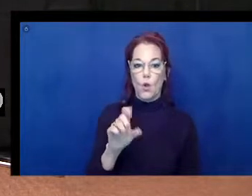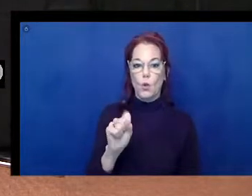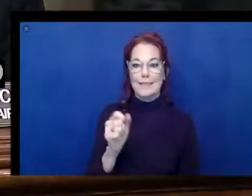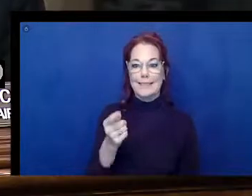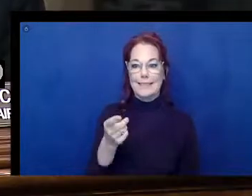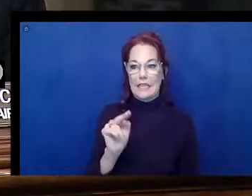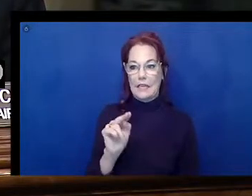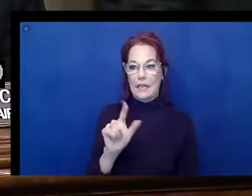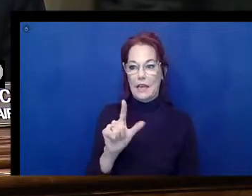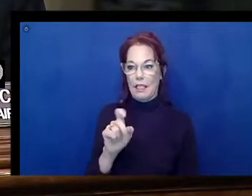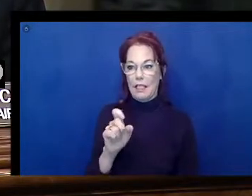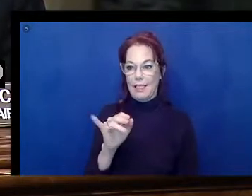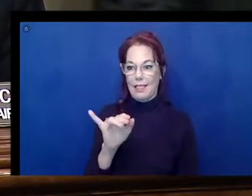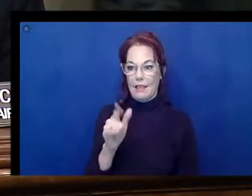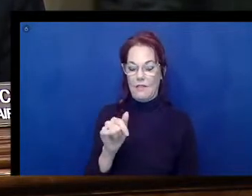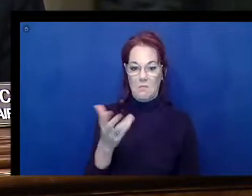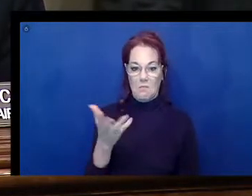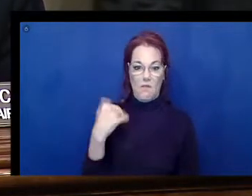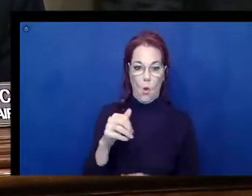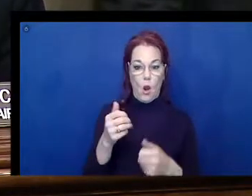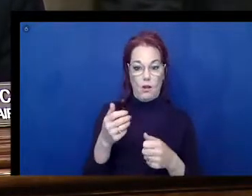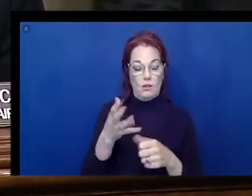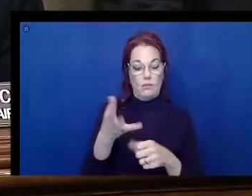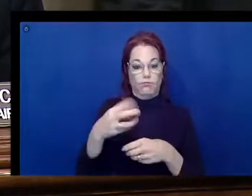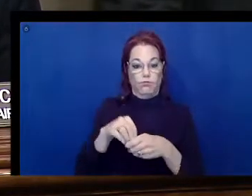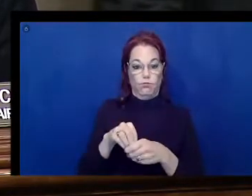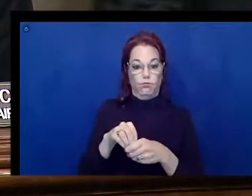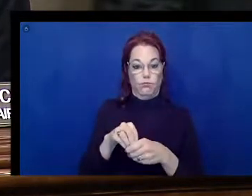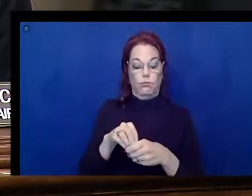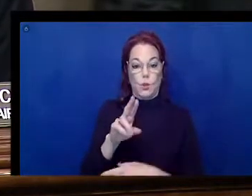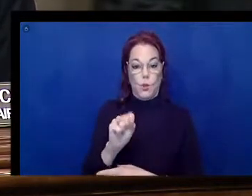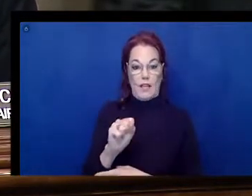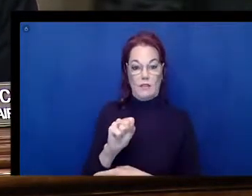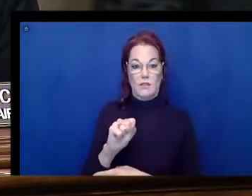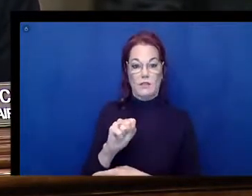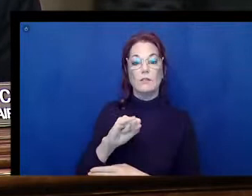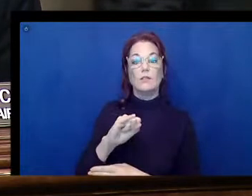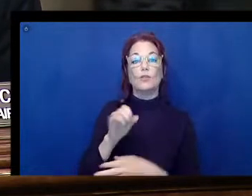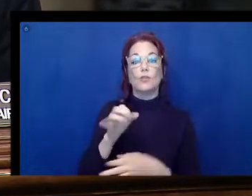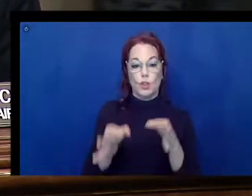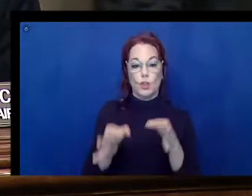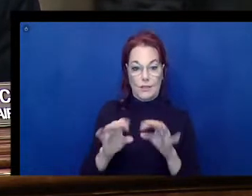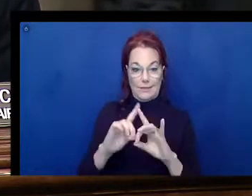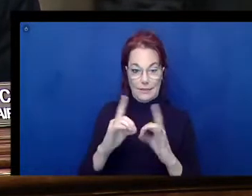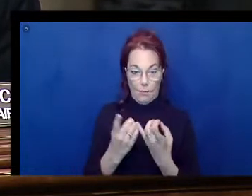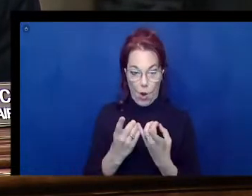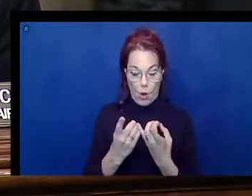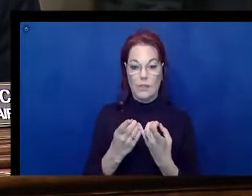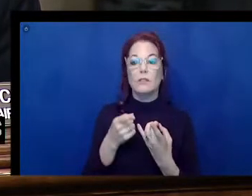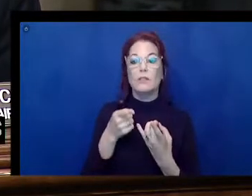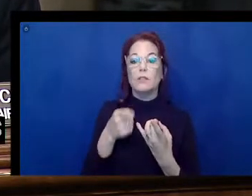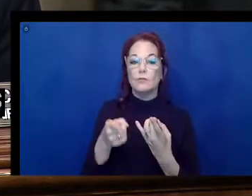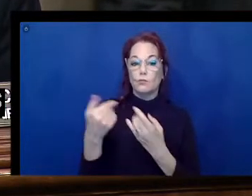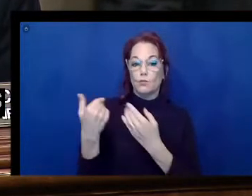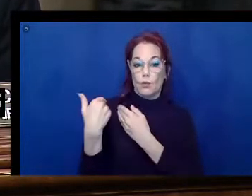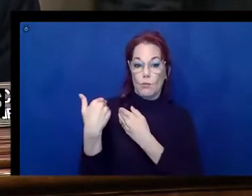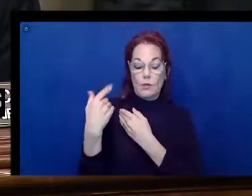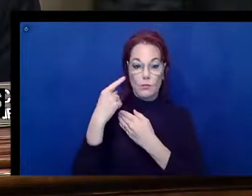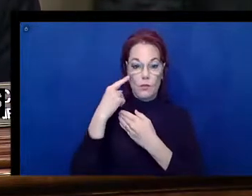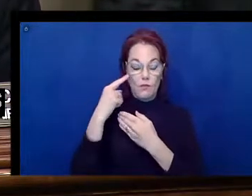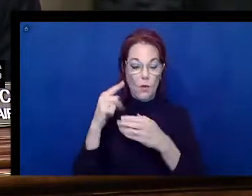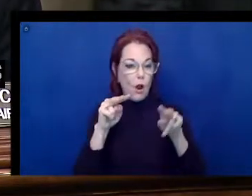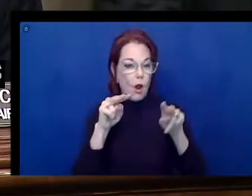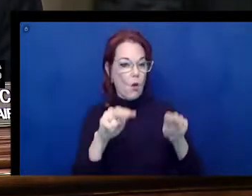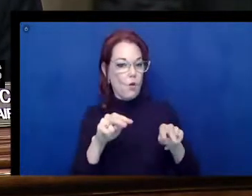Attorney General at the U.S. Justice Department in the Civil Rights Division, where she was responsible for oversight of the